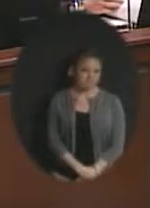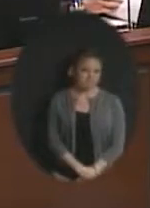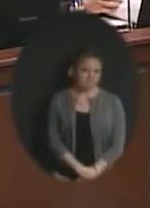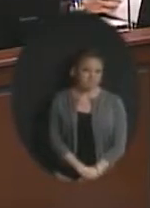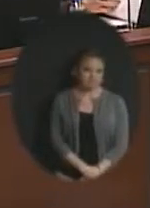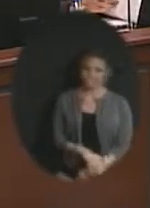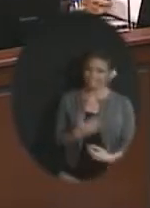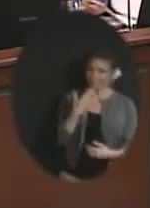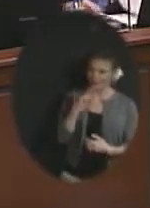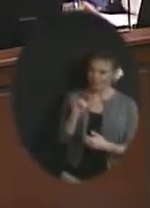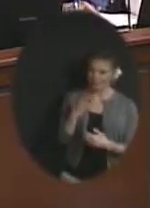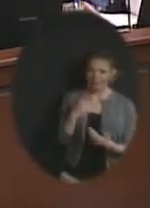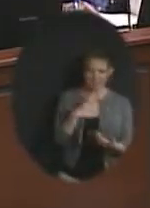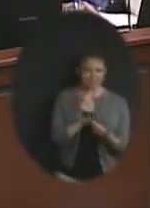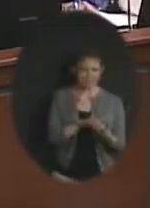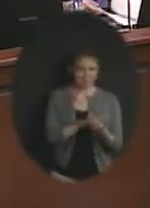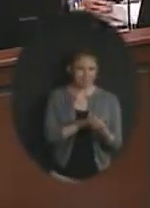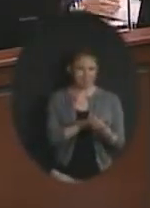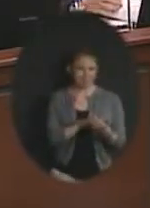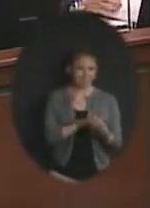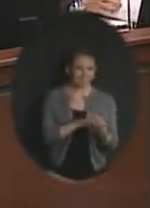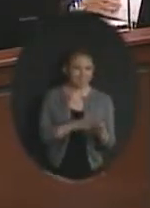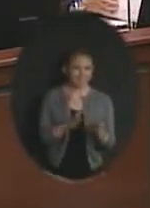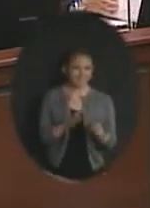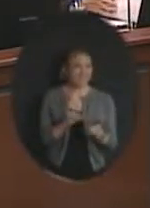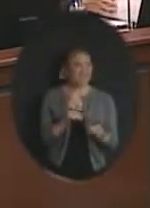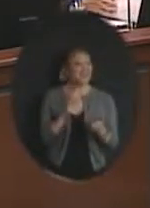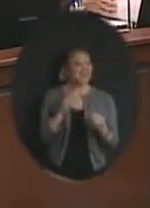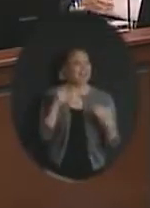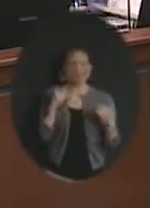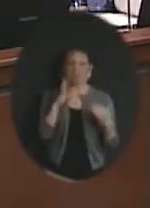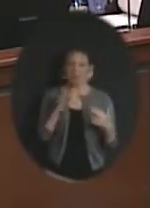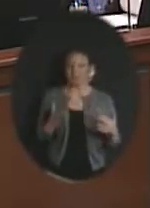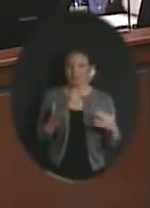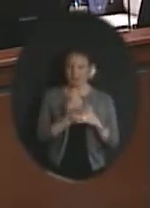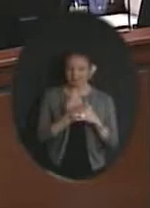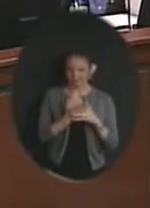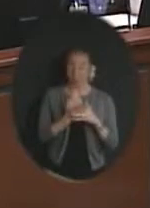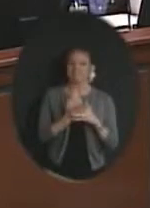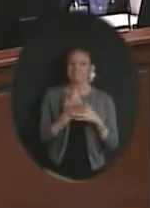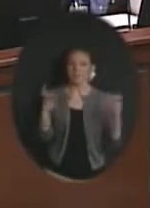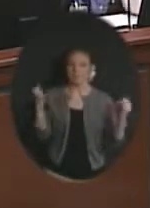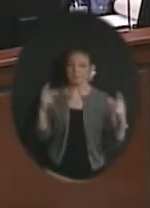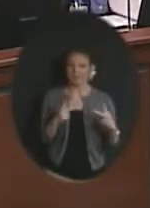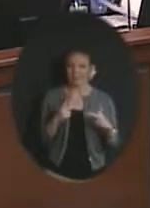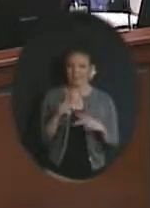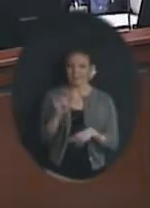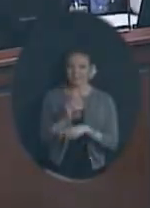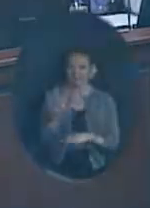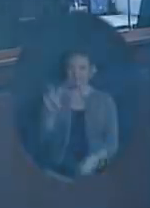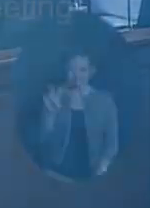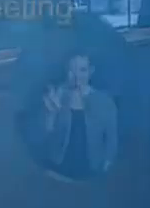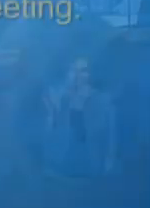Good job, guys. Okay. I think at this point, we will take a comfort break and convene back here at 7 o'clock.